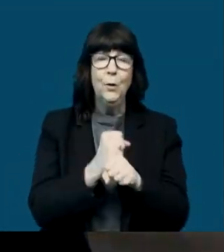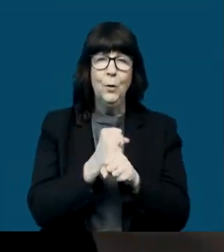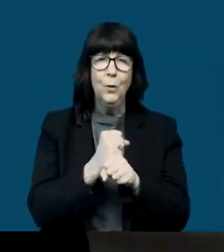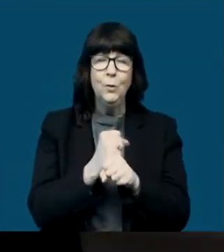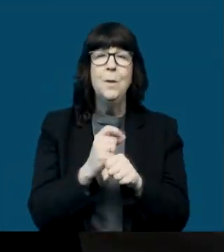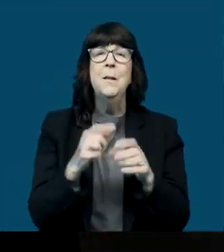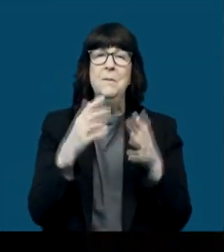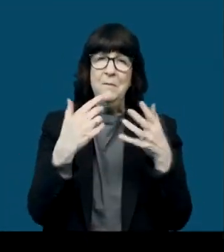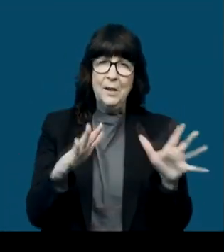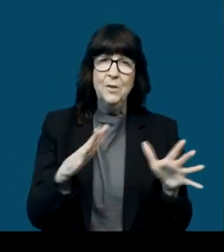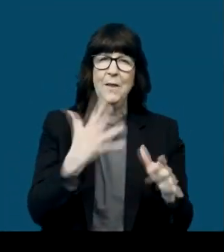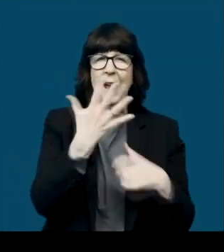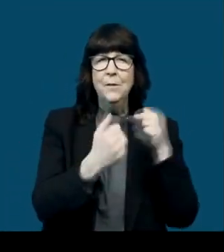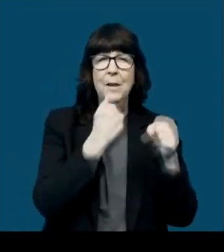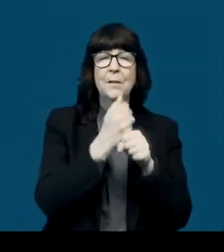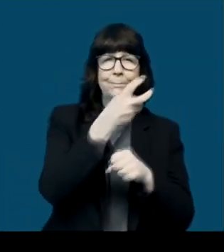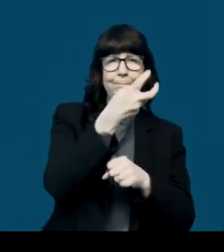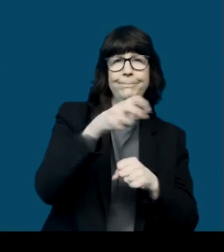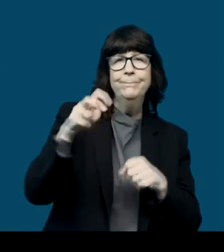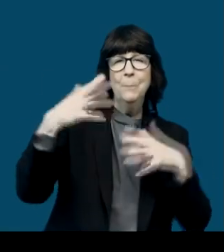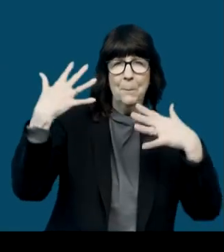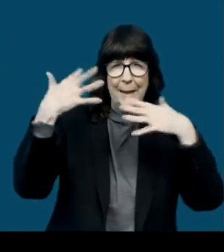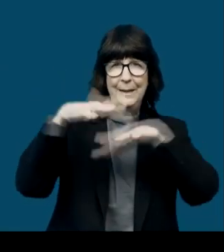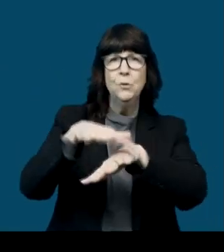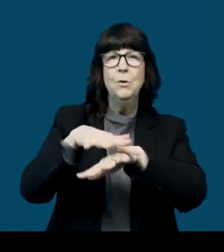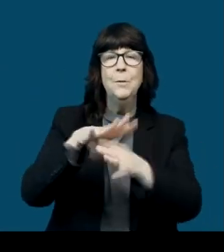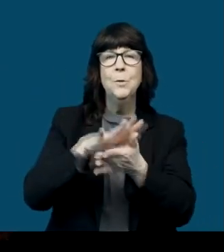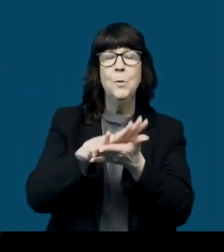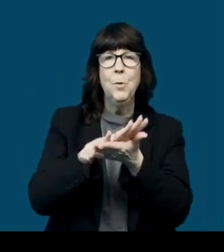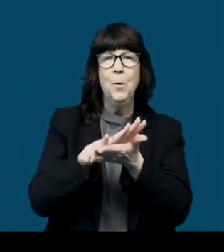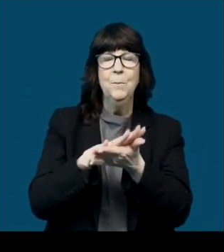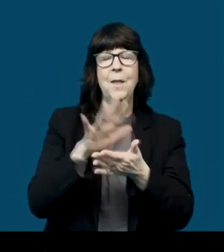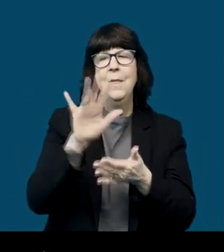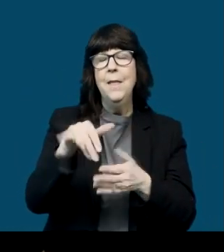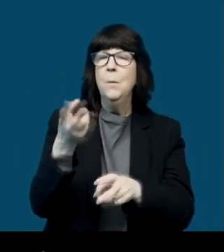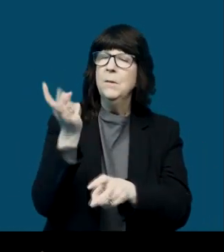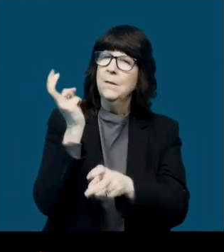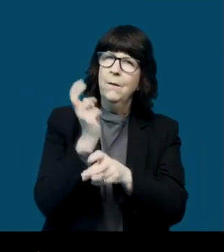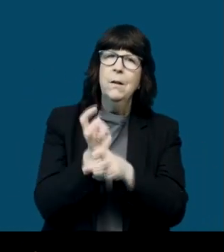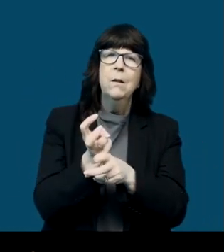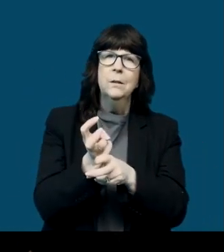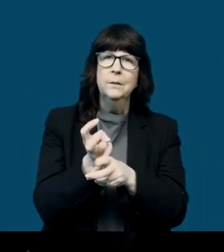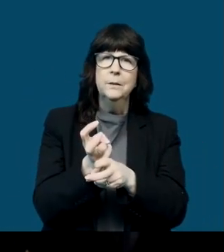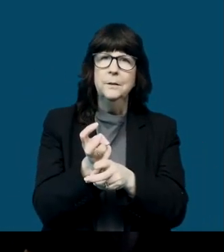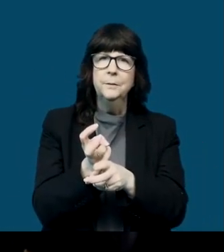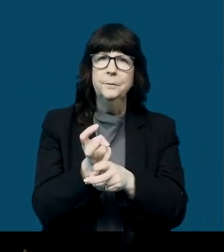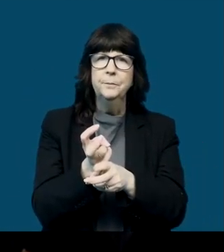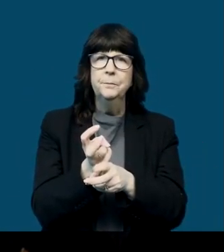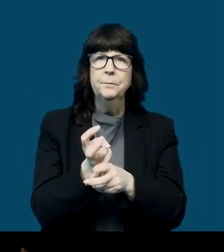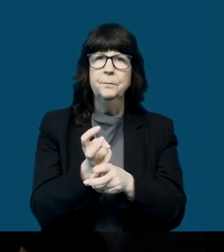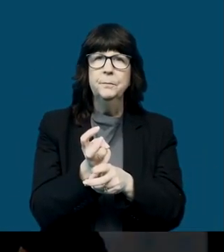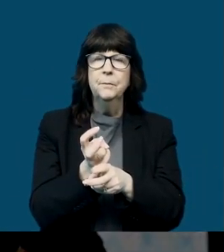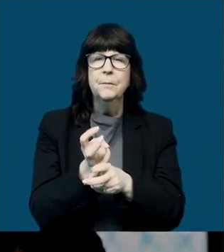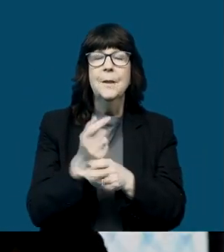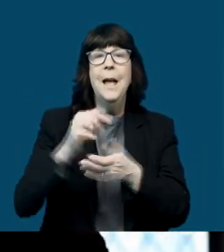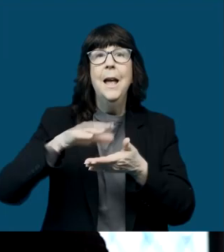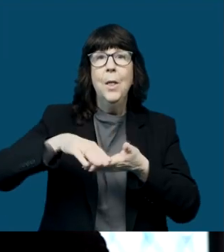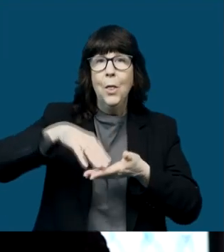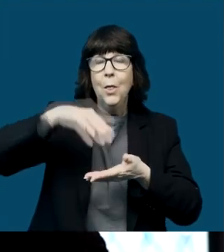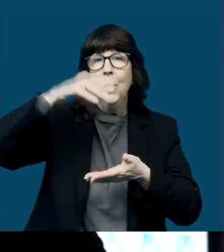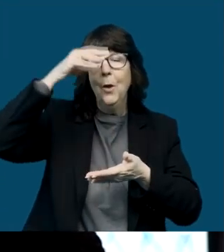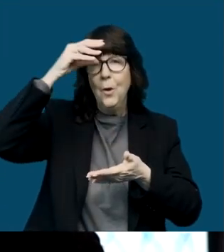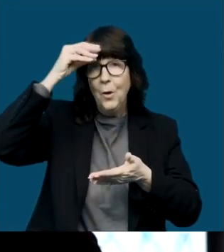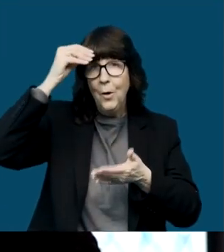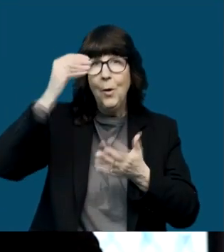five years, about. And then I went to a regular school, mainstream. That was very